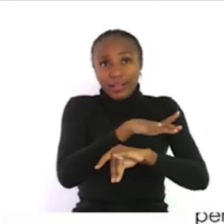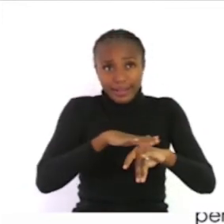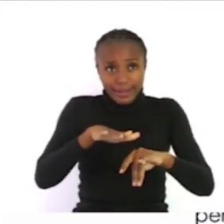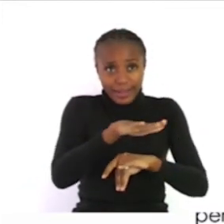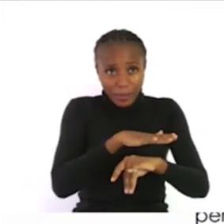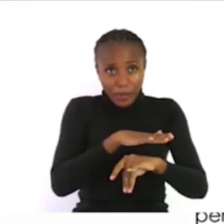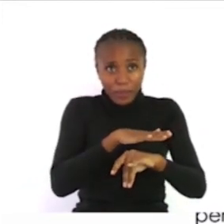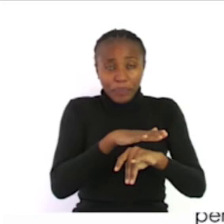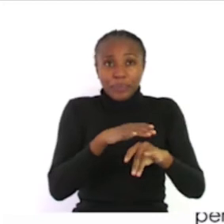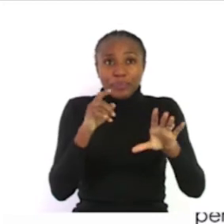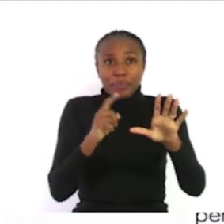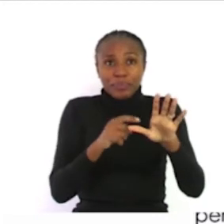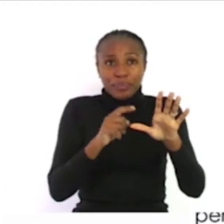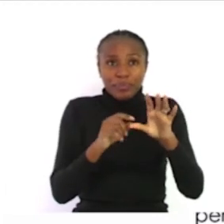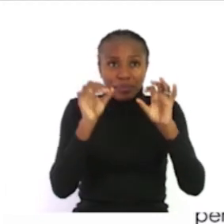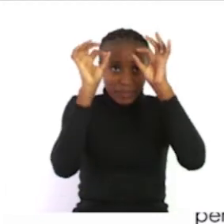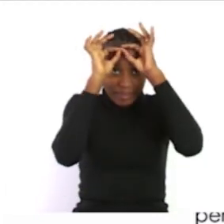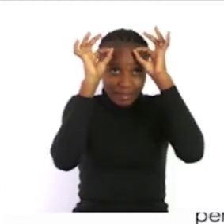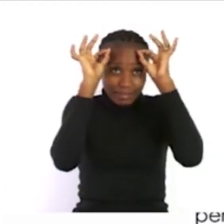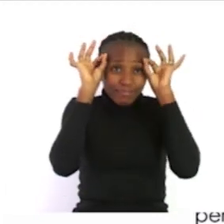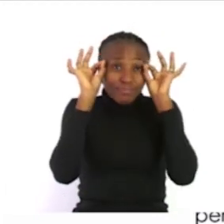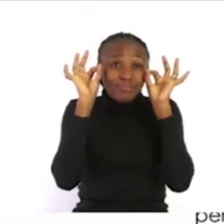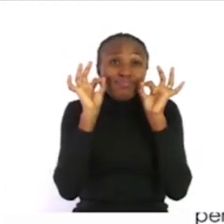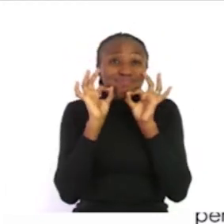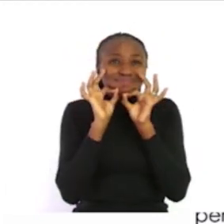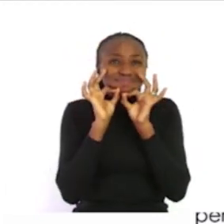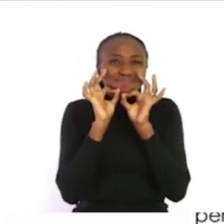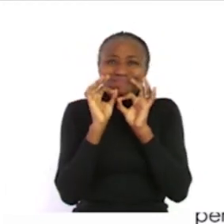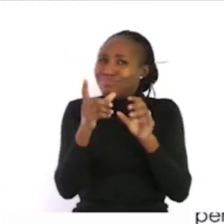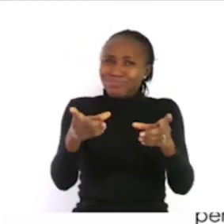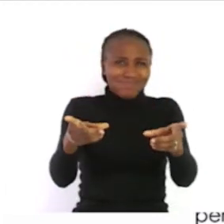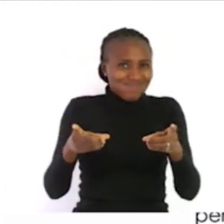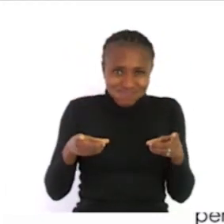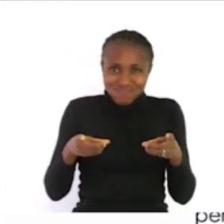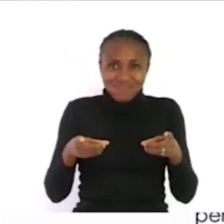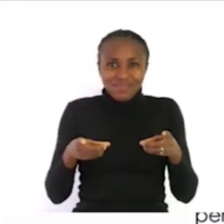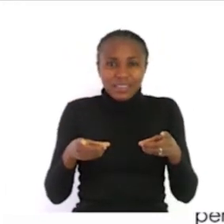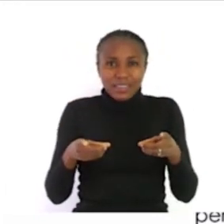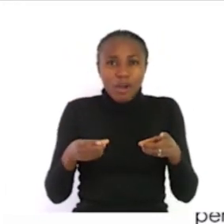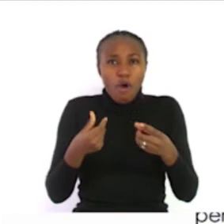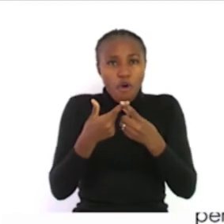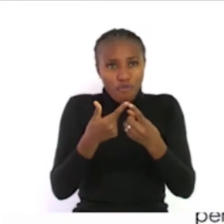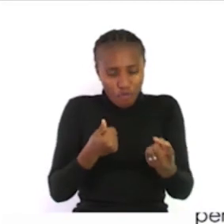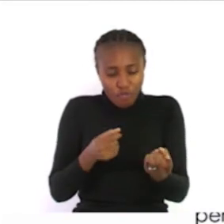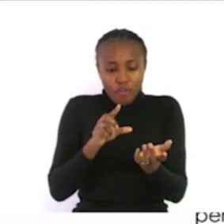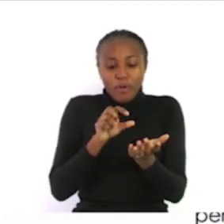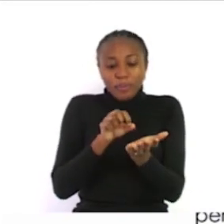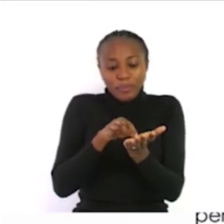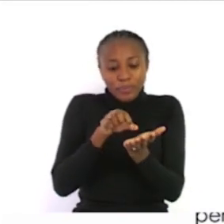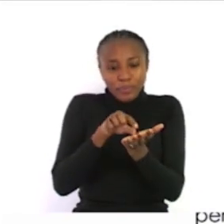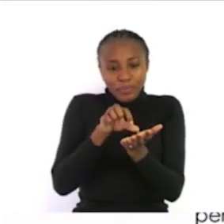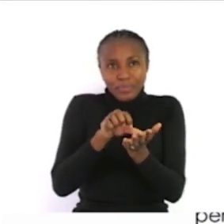lastly chickenpox is a highly contagious disease caused by the initial